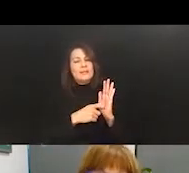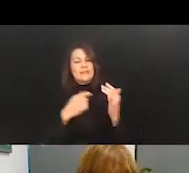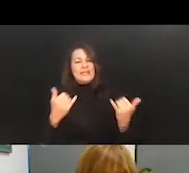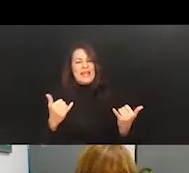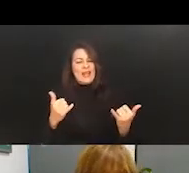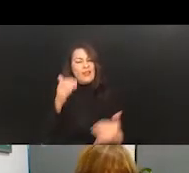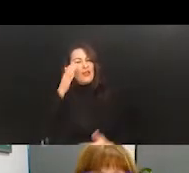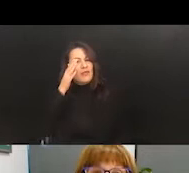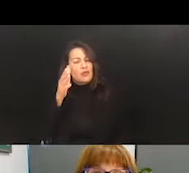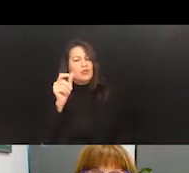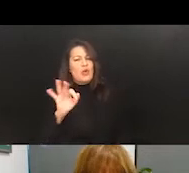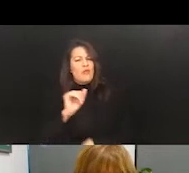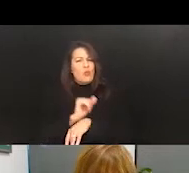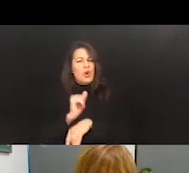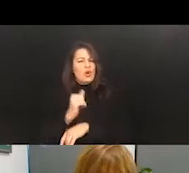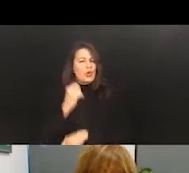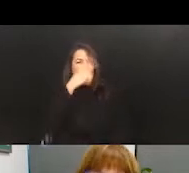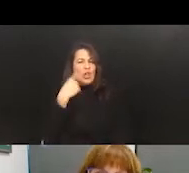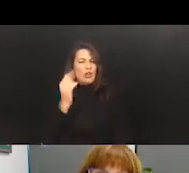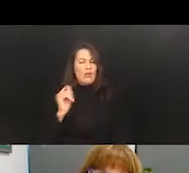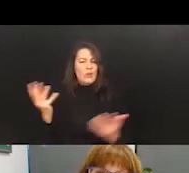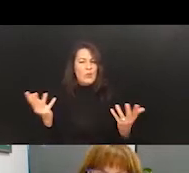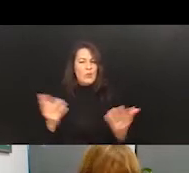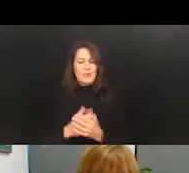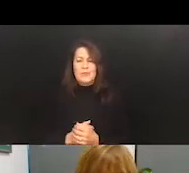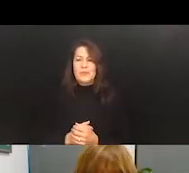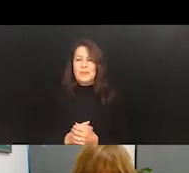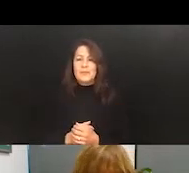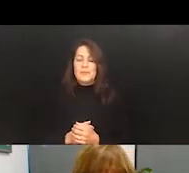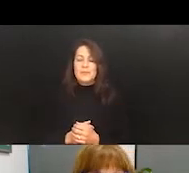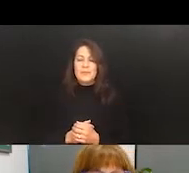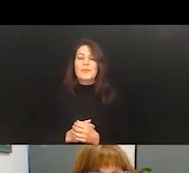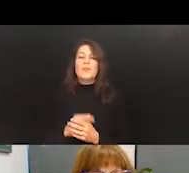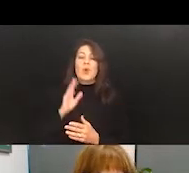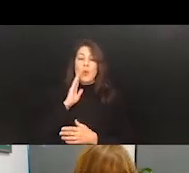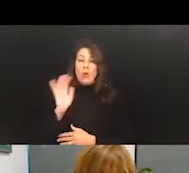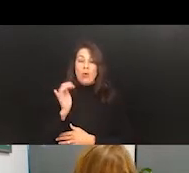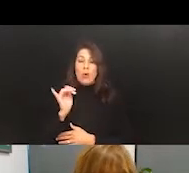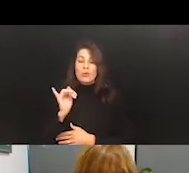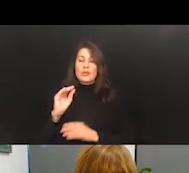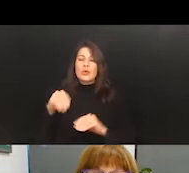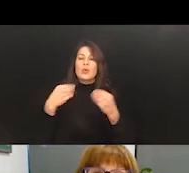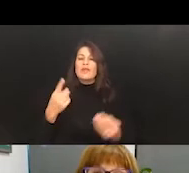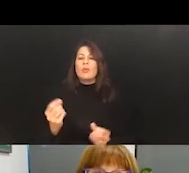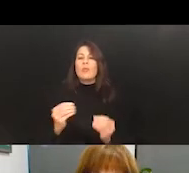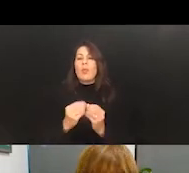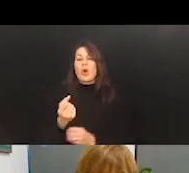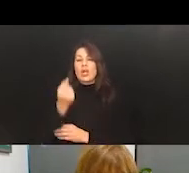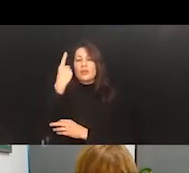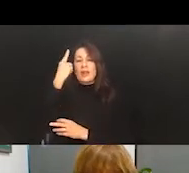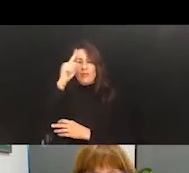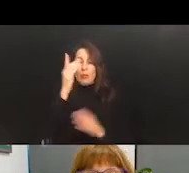influence of AI on employment. It will further lead you to better your understanding and preparation